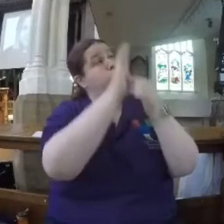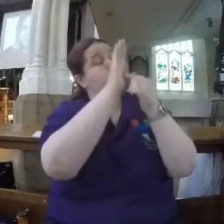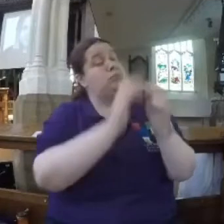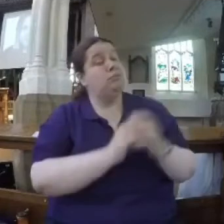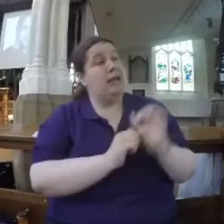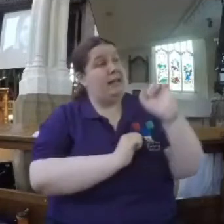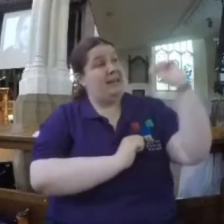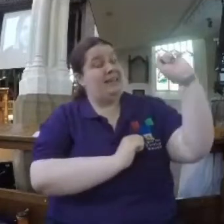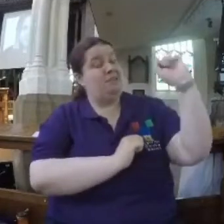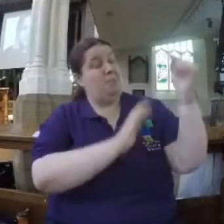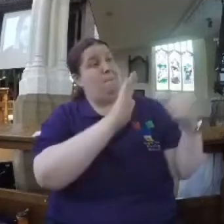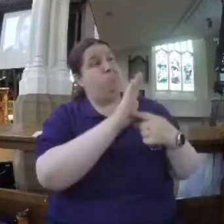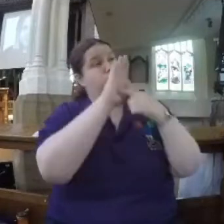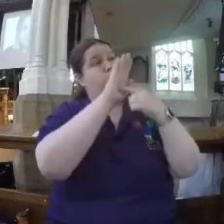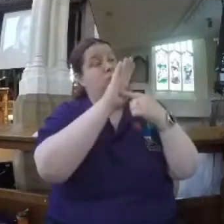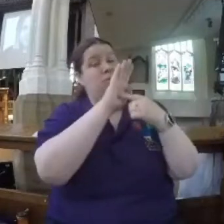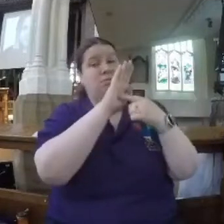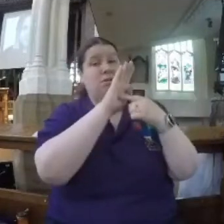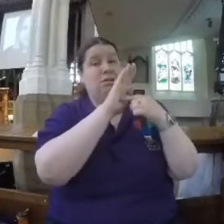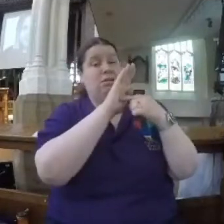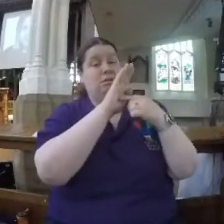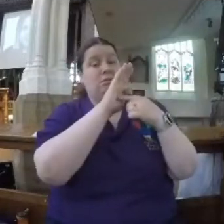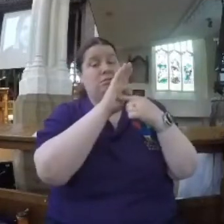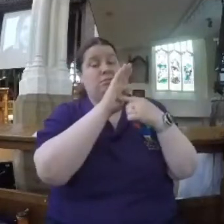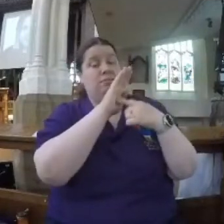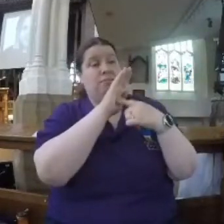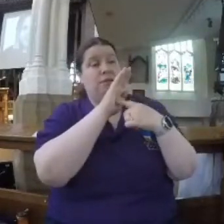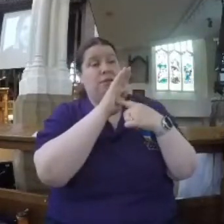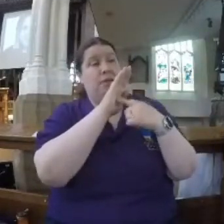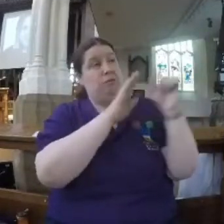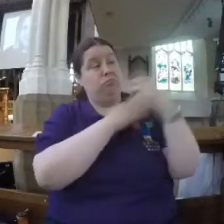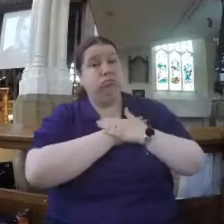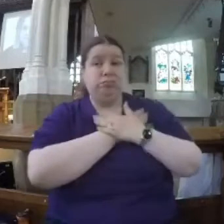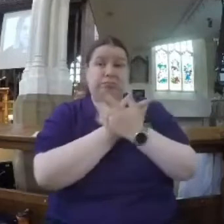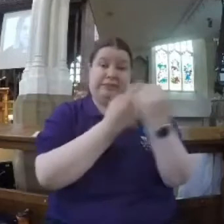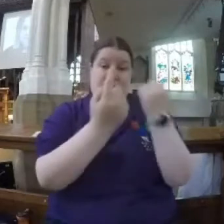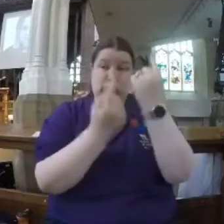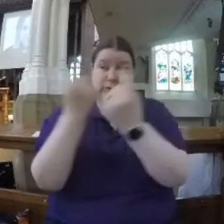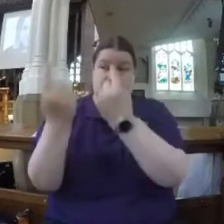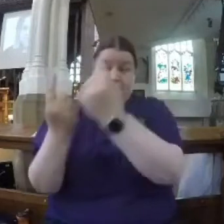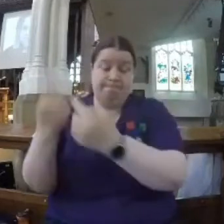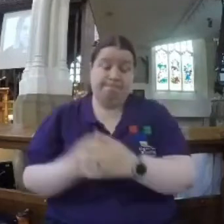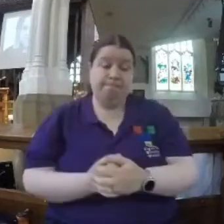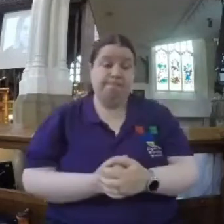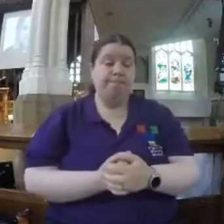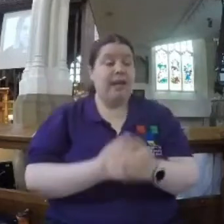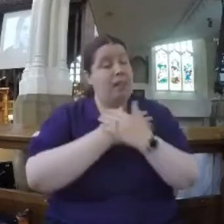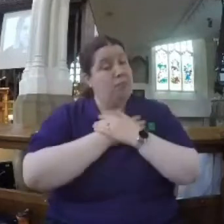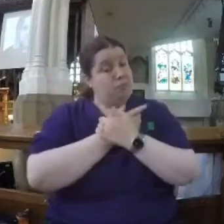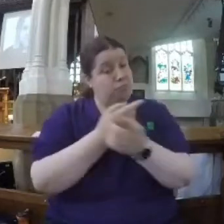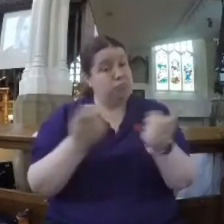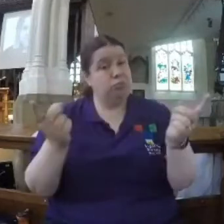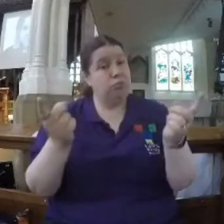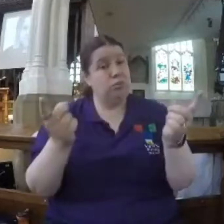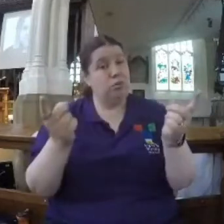of you is the most important thing and he loves you. He loves you. He